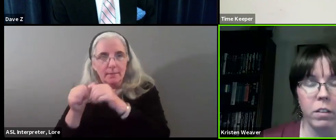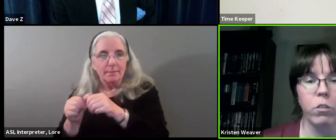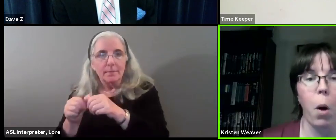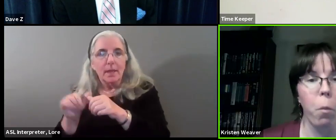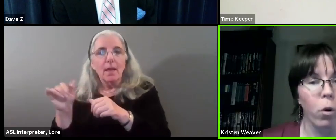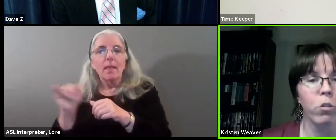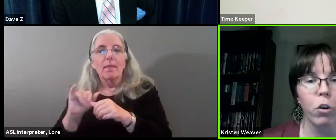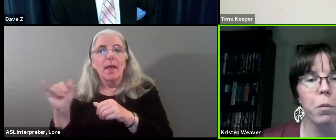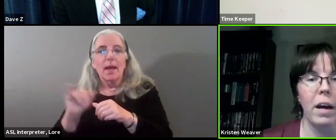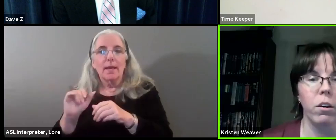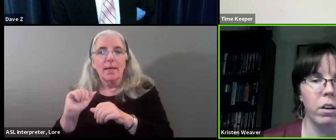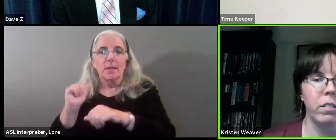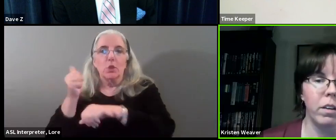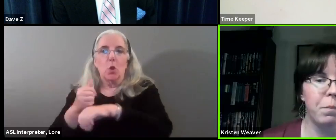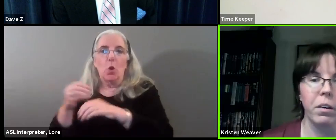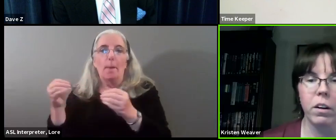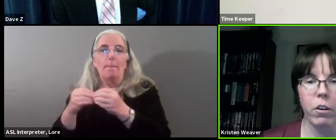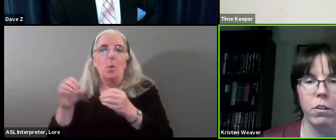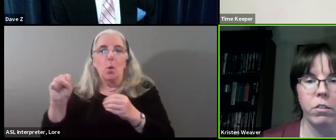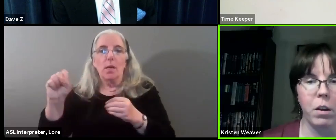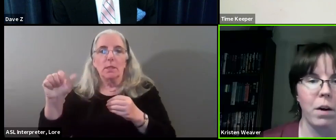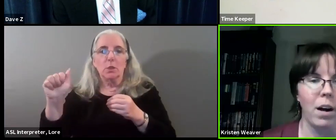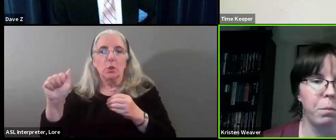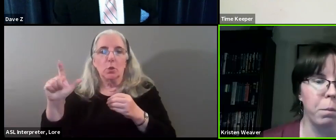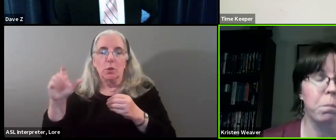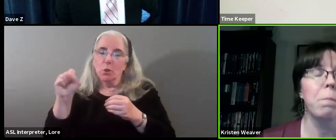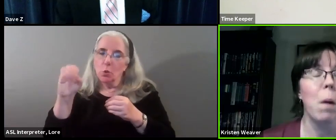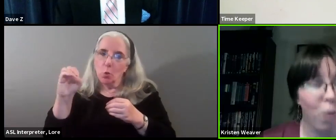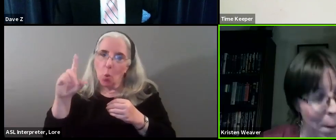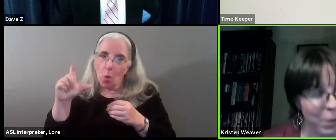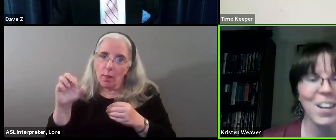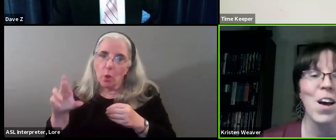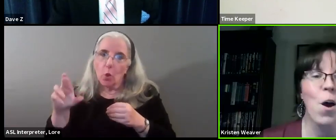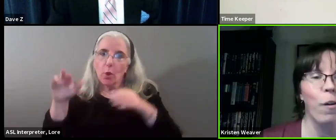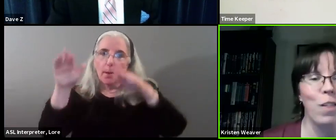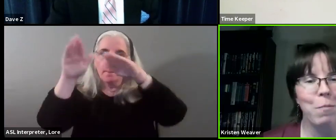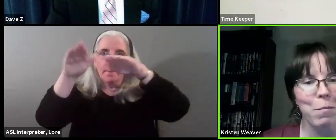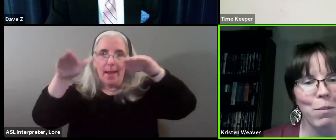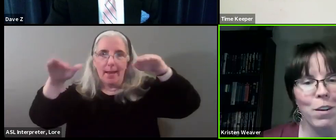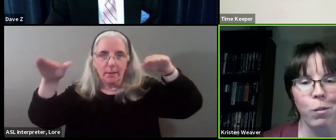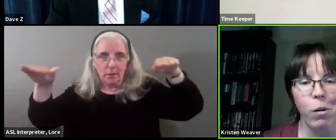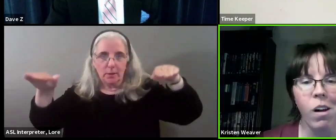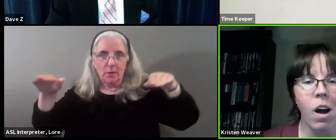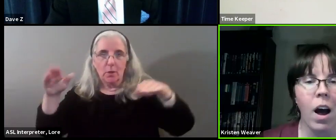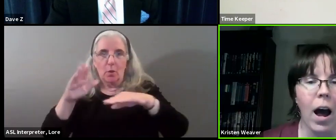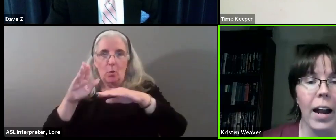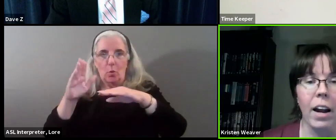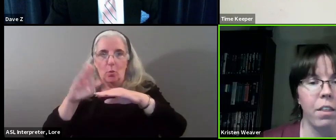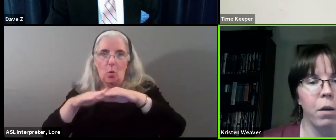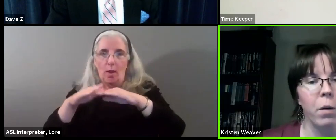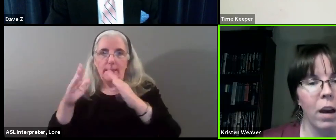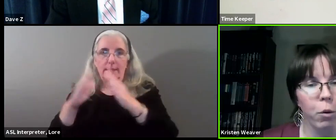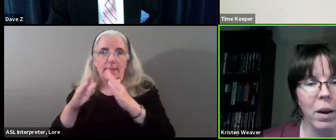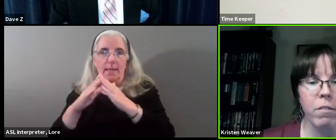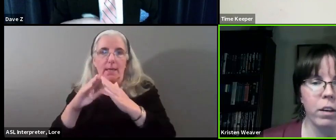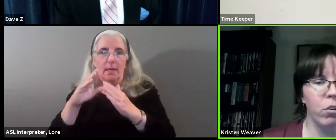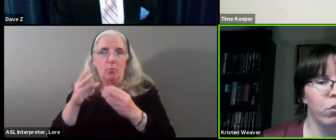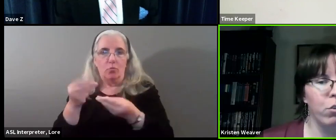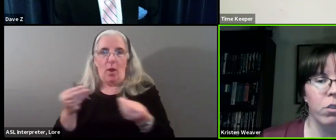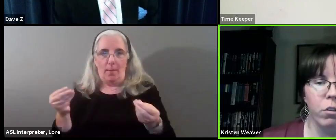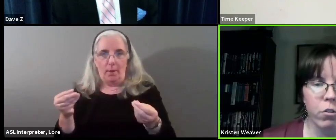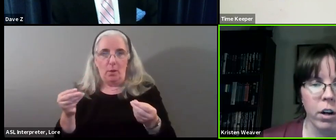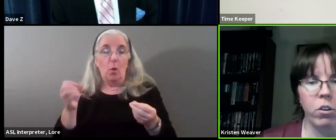to install more solar panels on city buildings or other city property where that might be feasible. And I think whenever